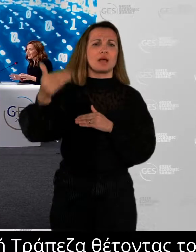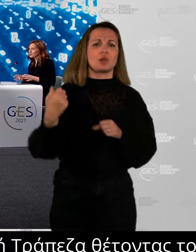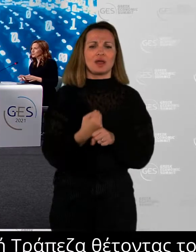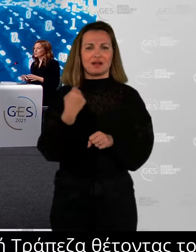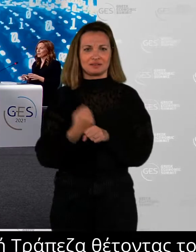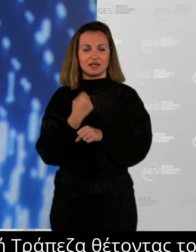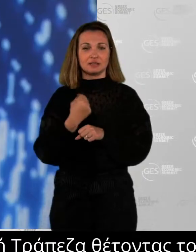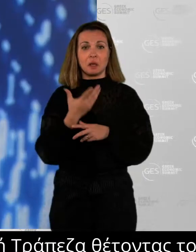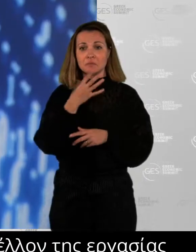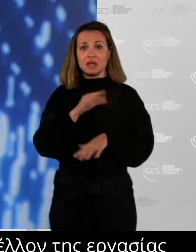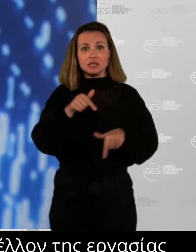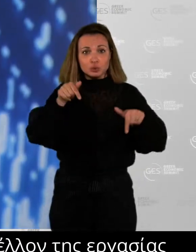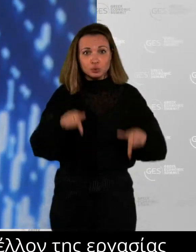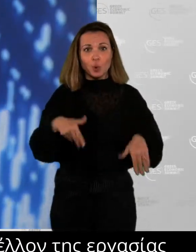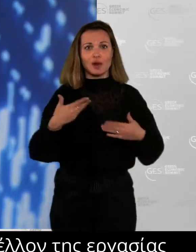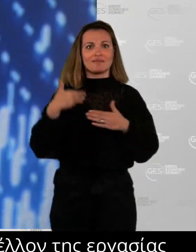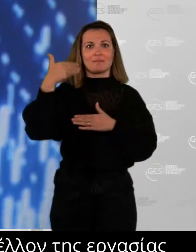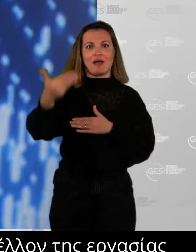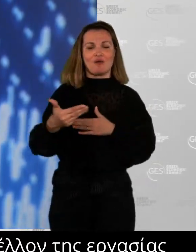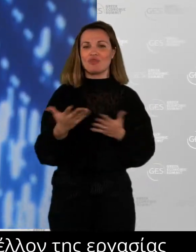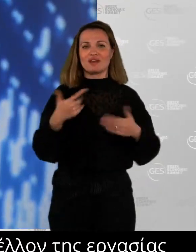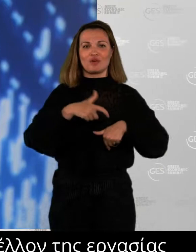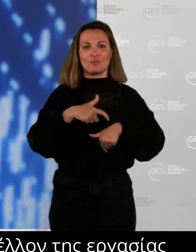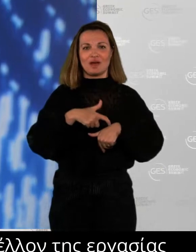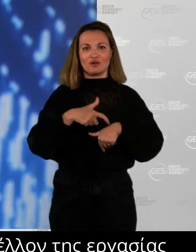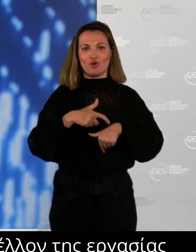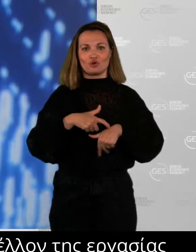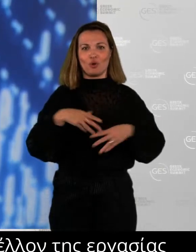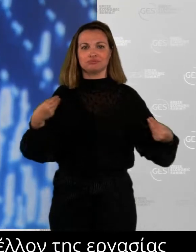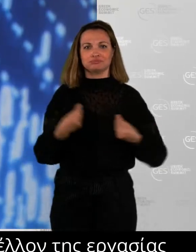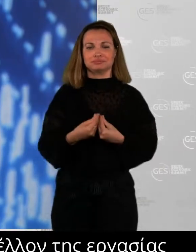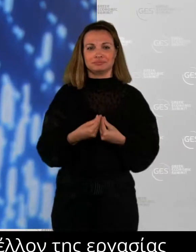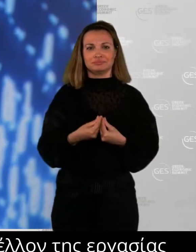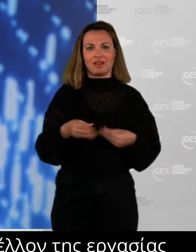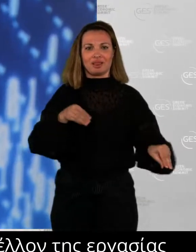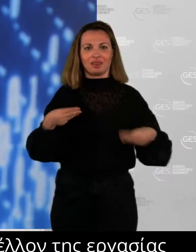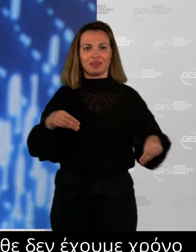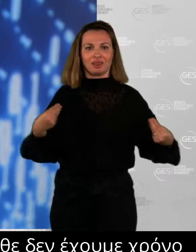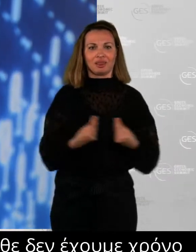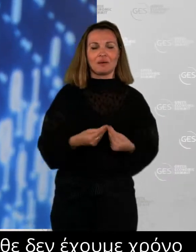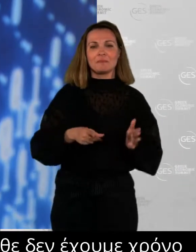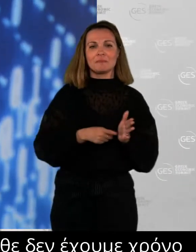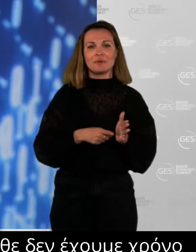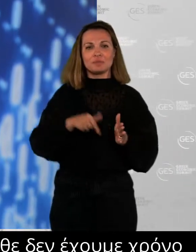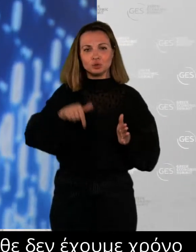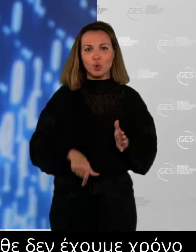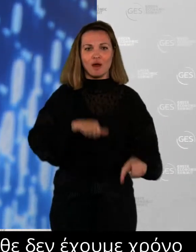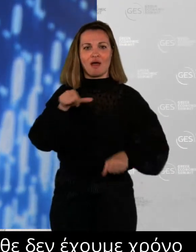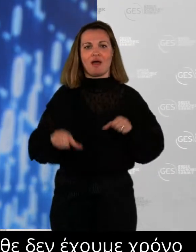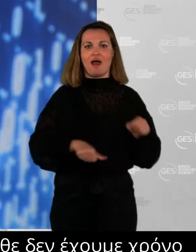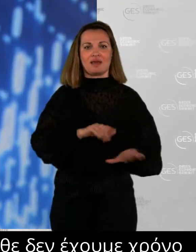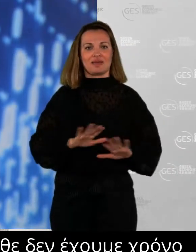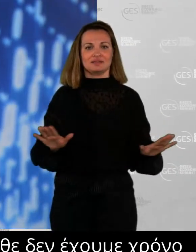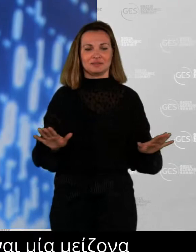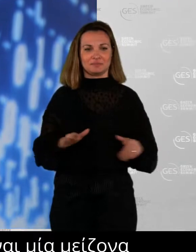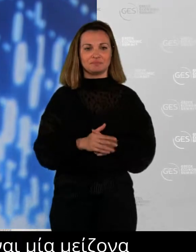have no time to adapt, as we would hope for. And this is a major challenge. And I would like you to tell us a bit